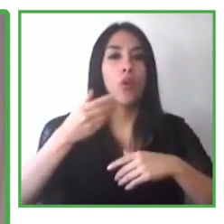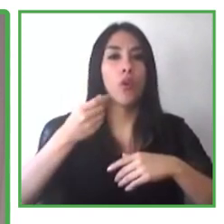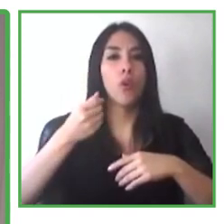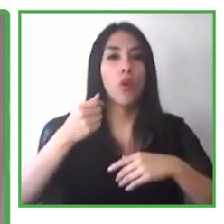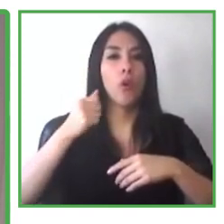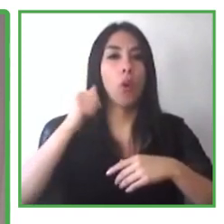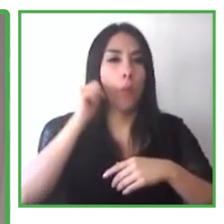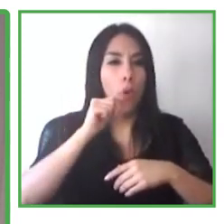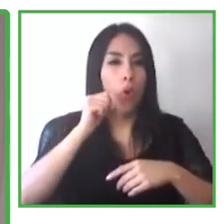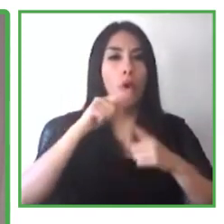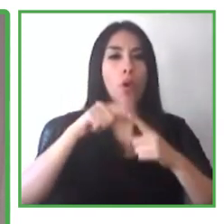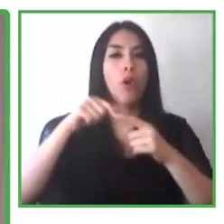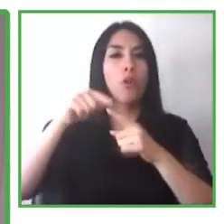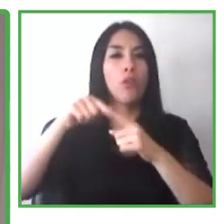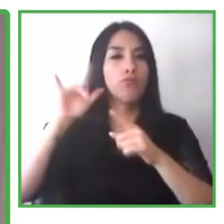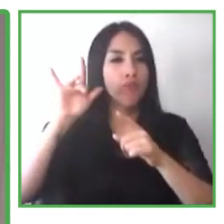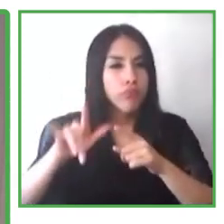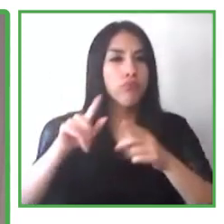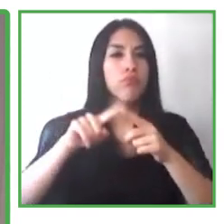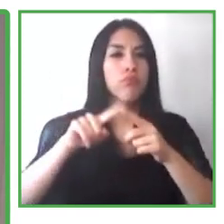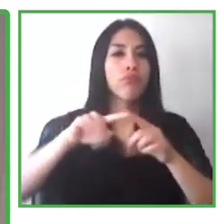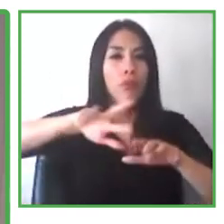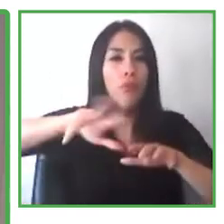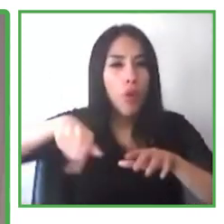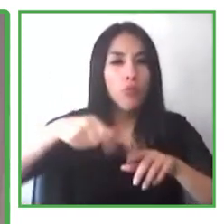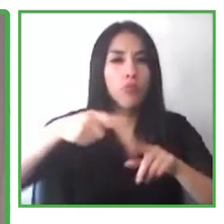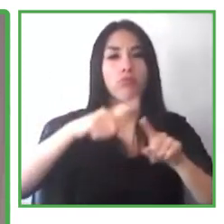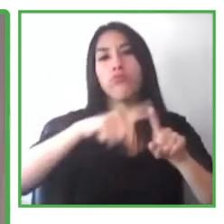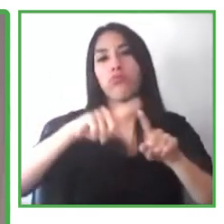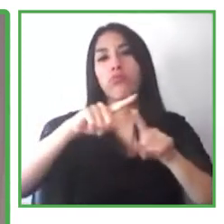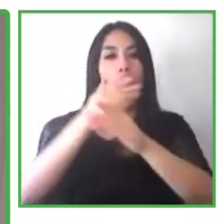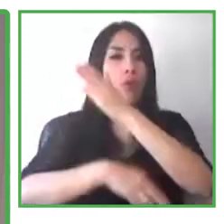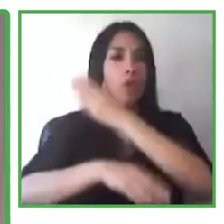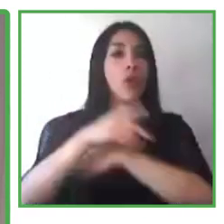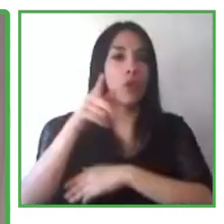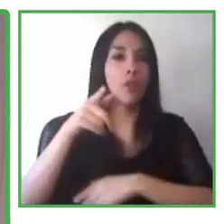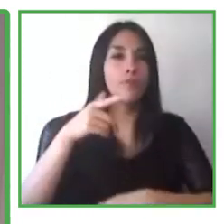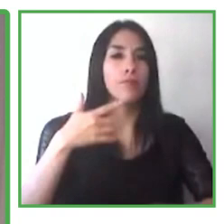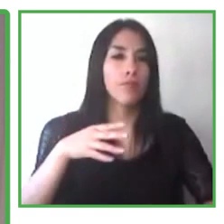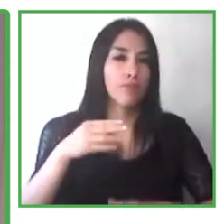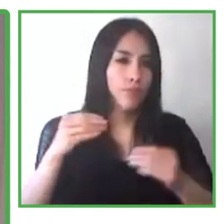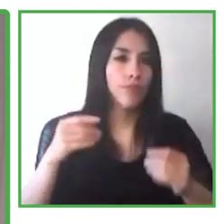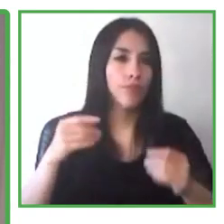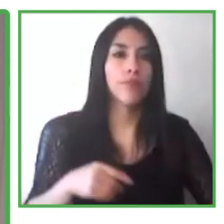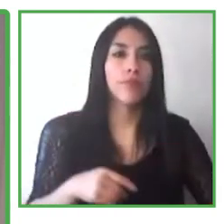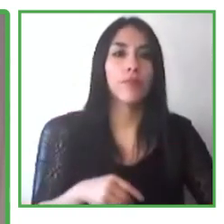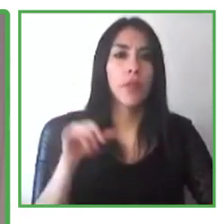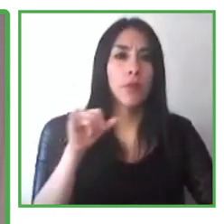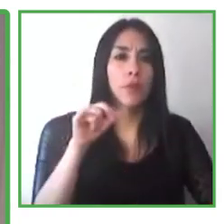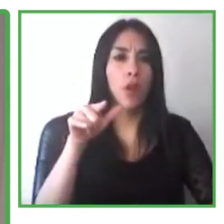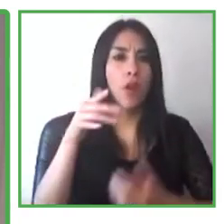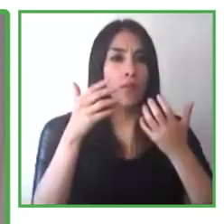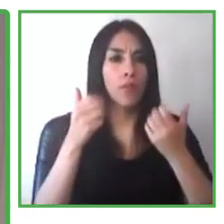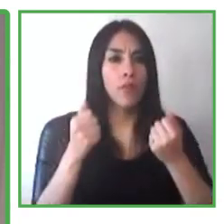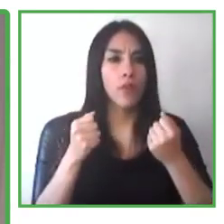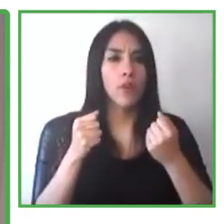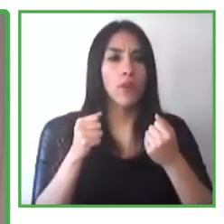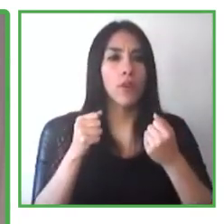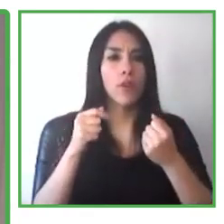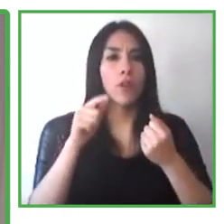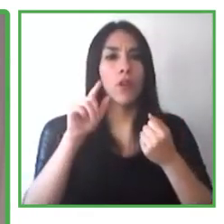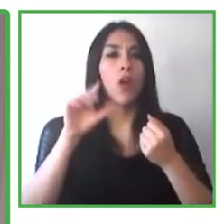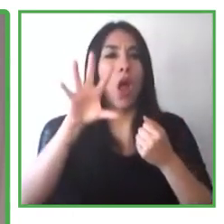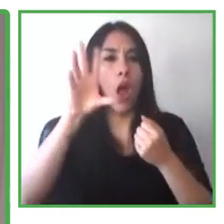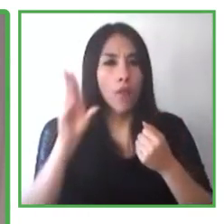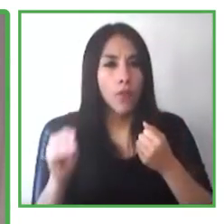Saharan Africa as well. She supported a lot of nonprofits and foundations and government organizations through a variety of